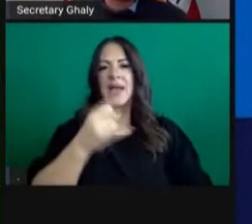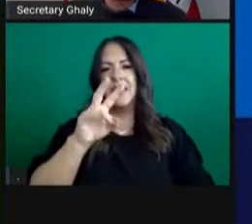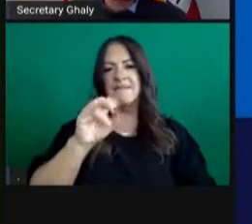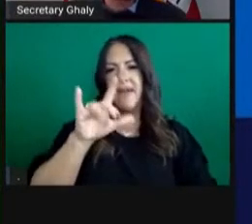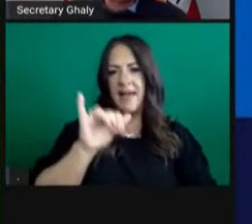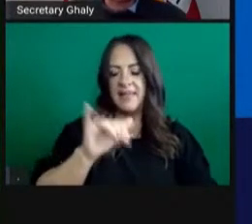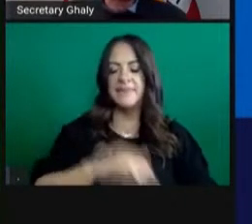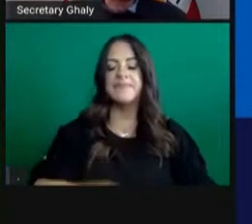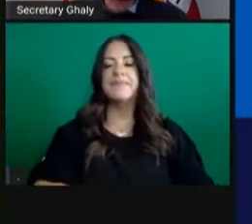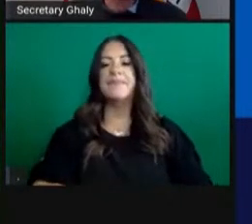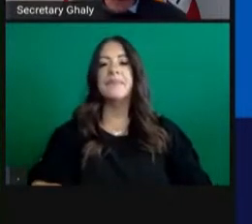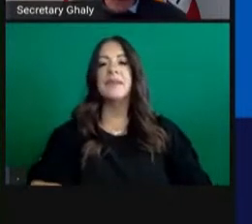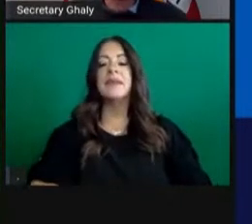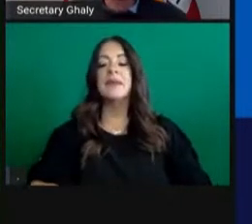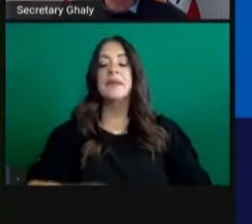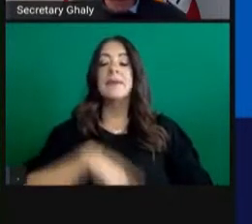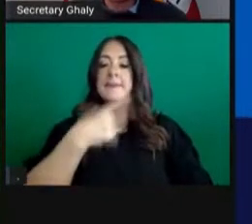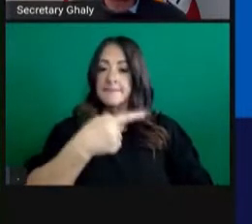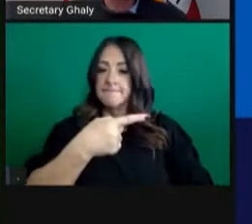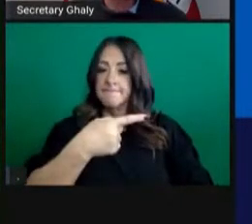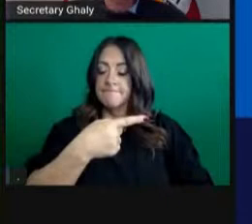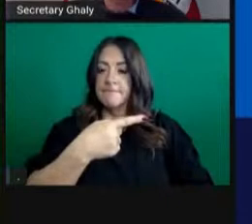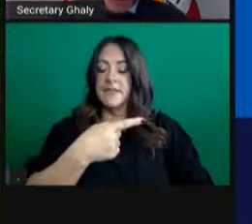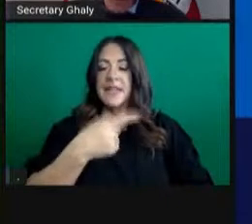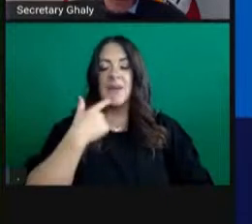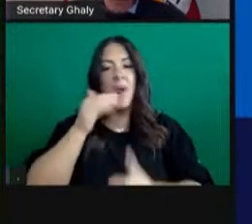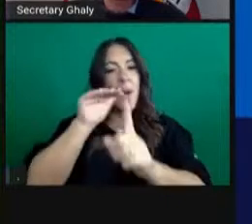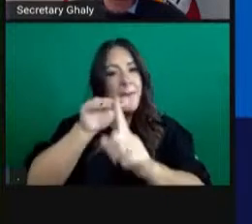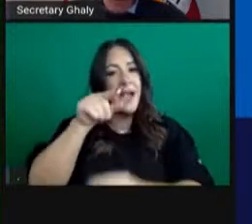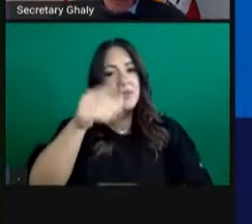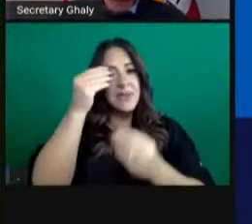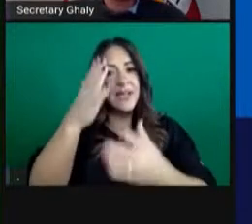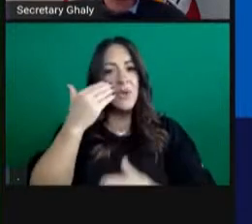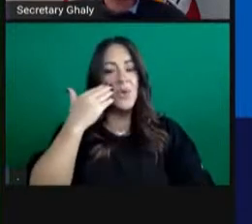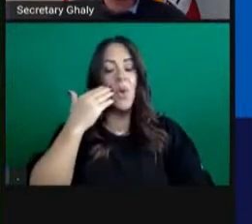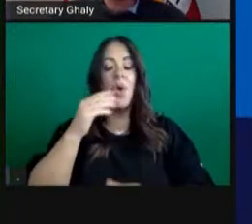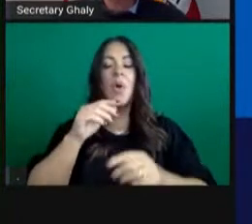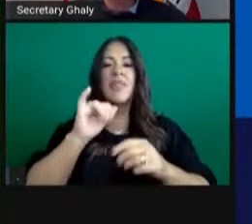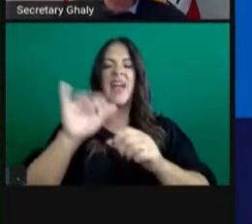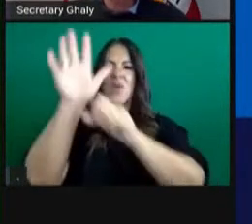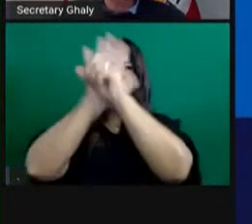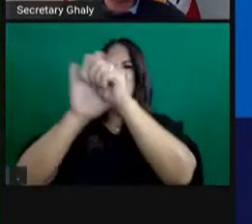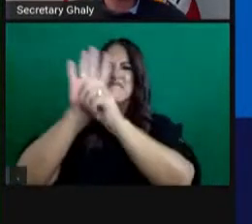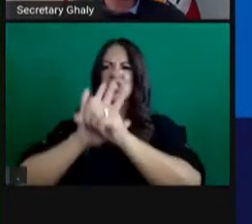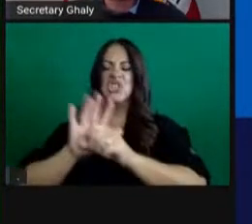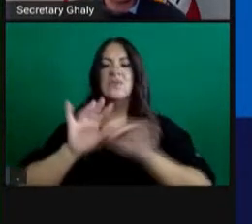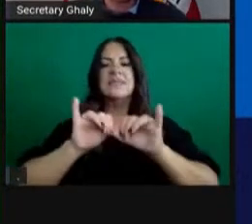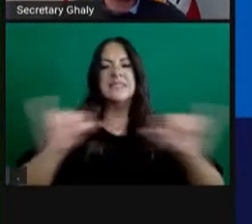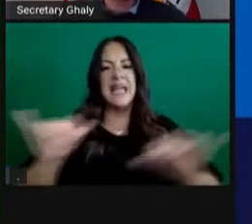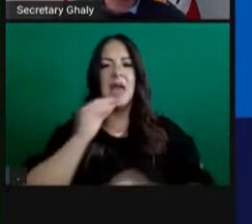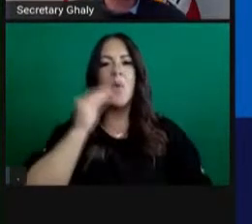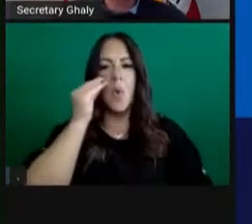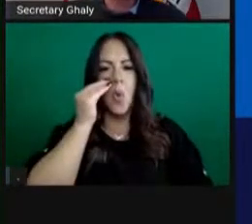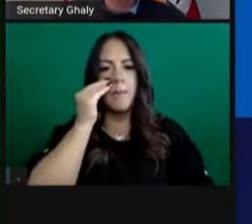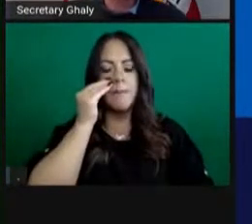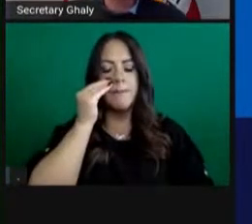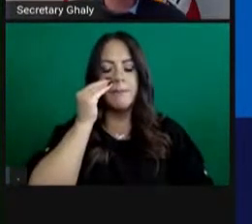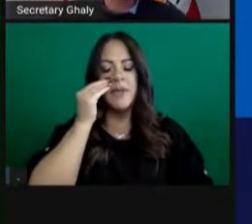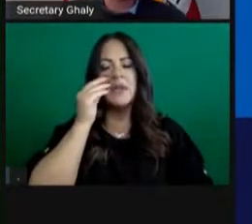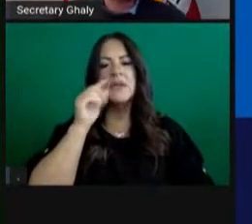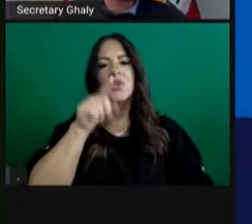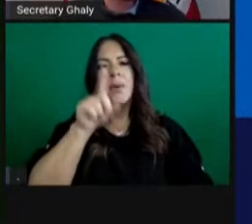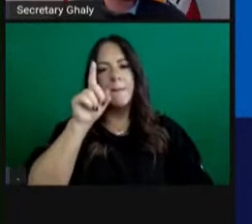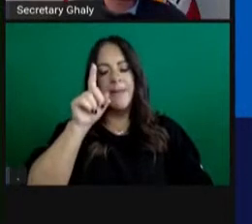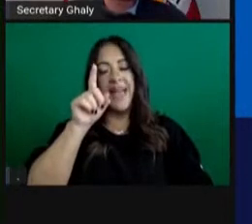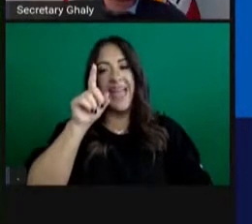So again, the reminder is that we set the regional stay at home order and regions must remain under the order